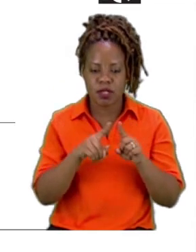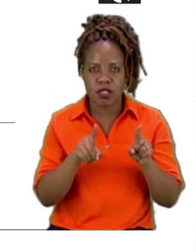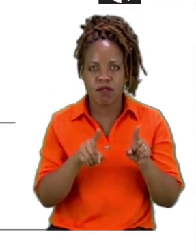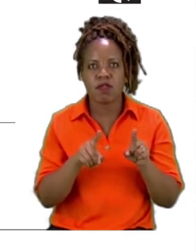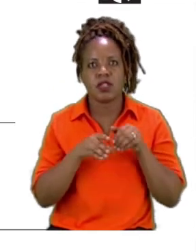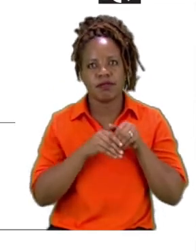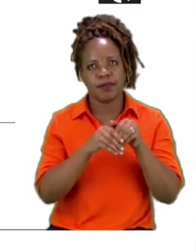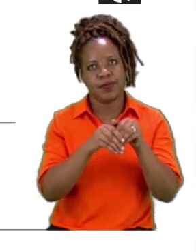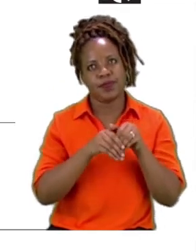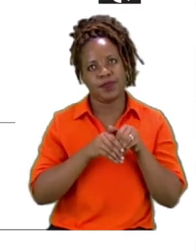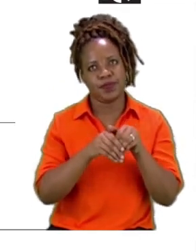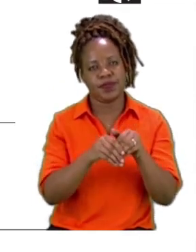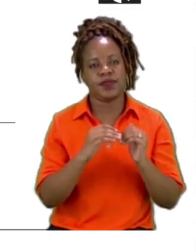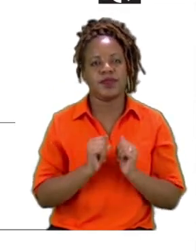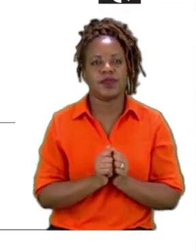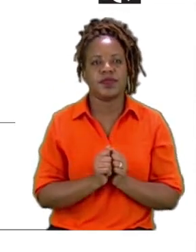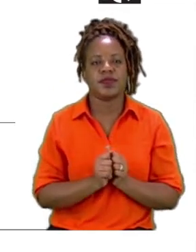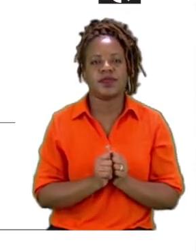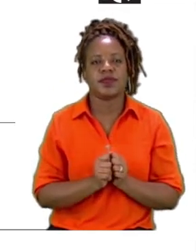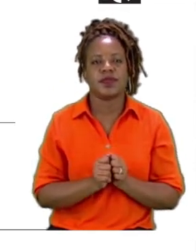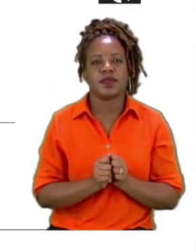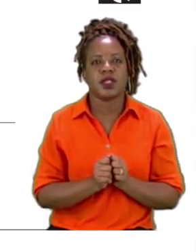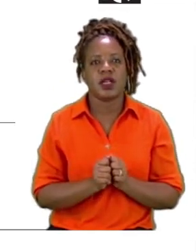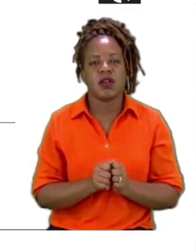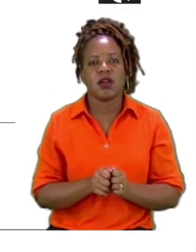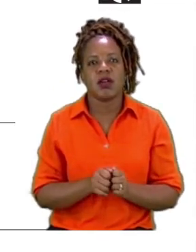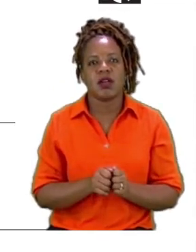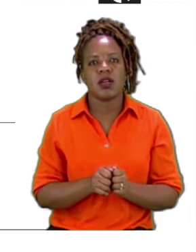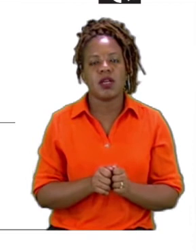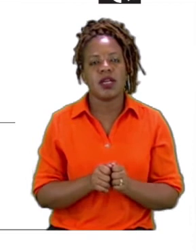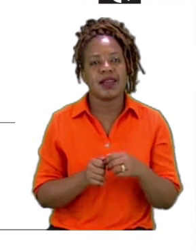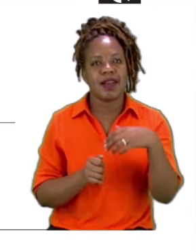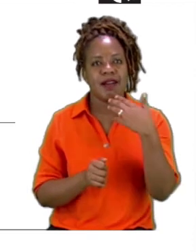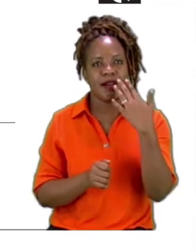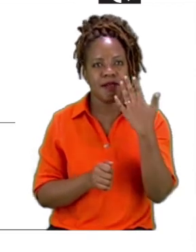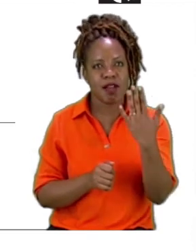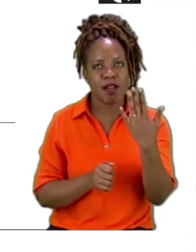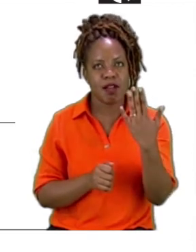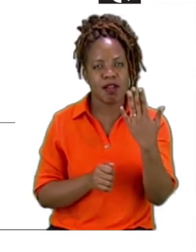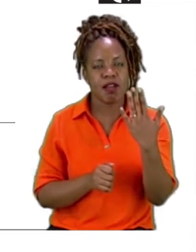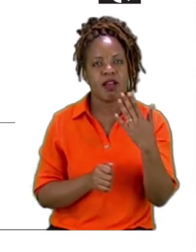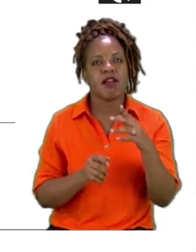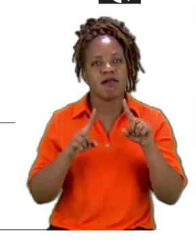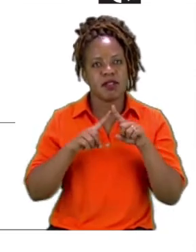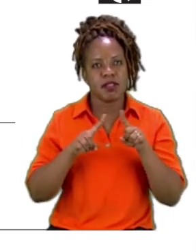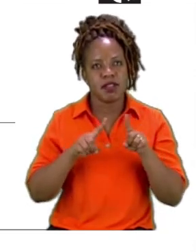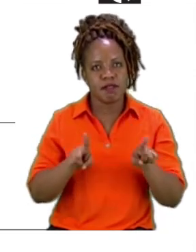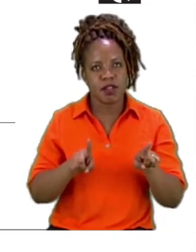Name five different types of transport mentioned in the story.